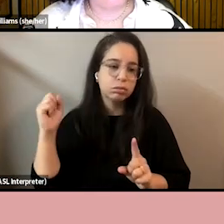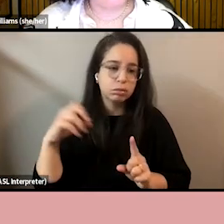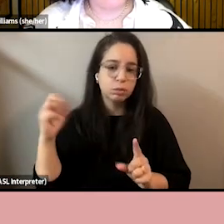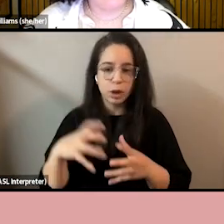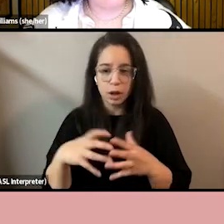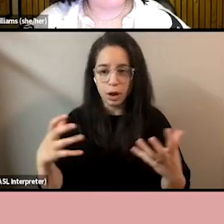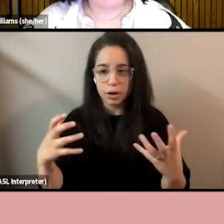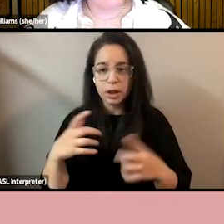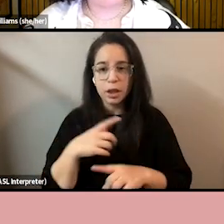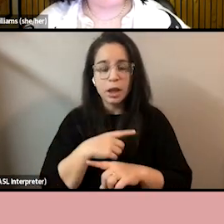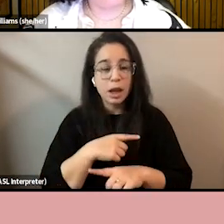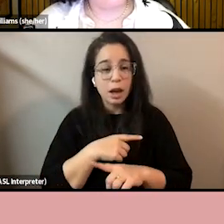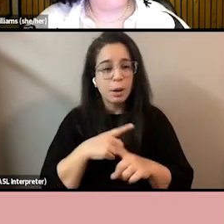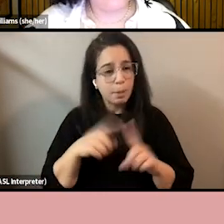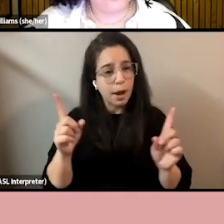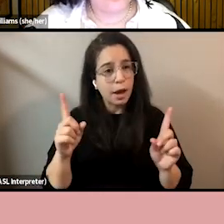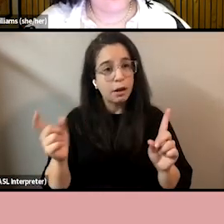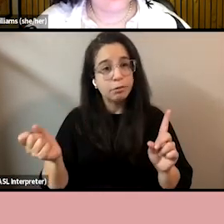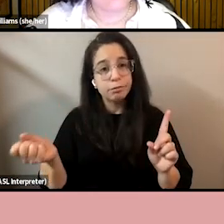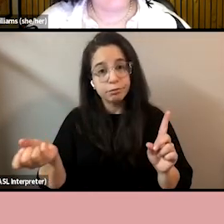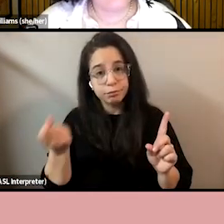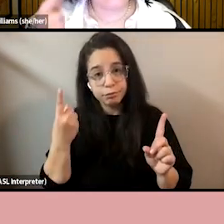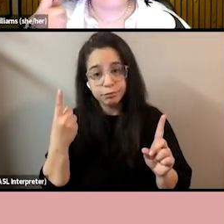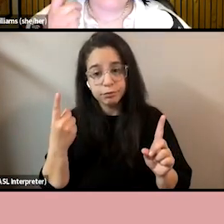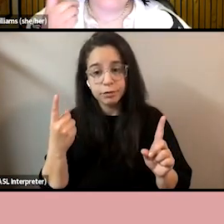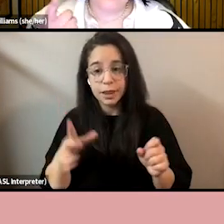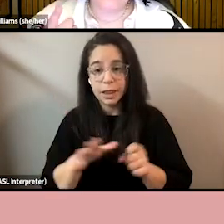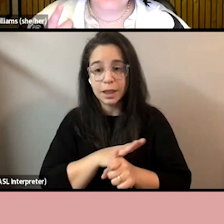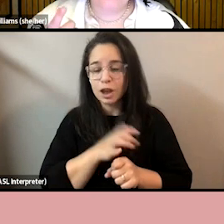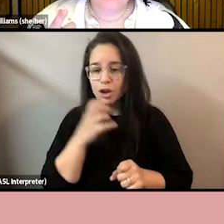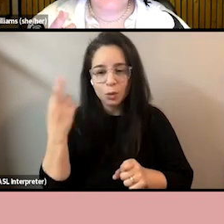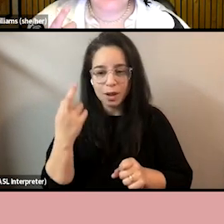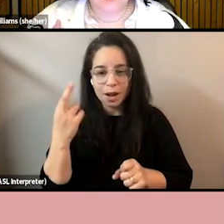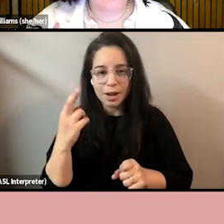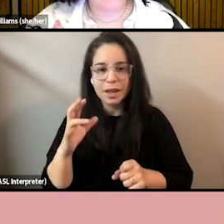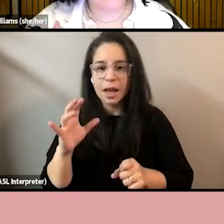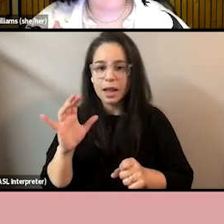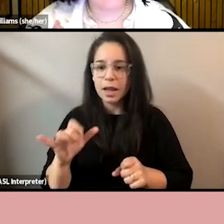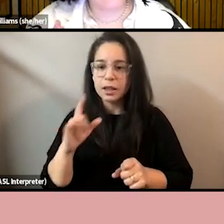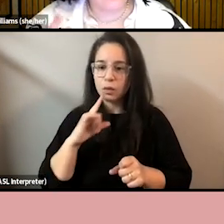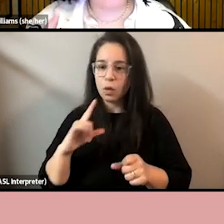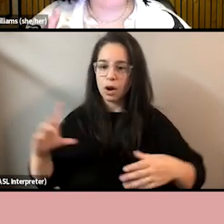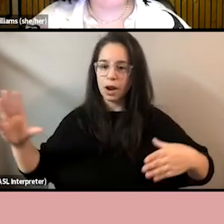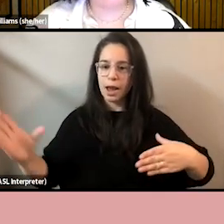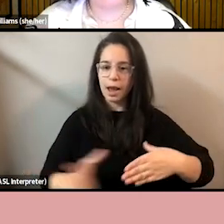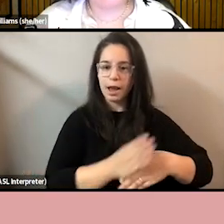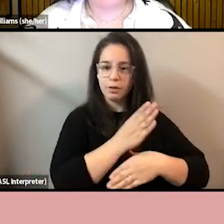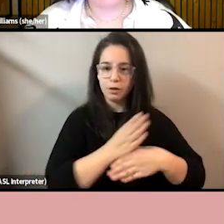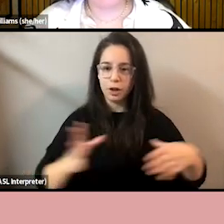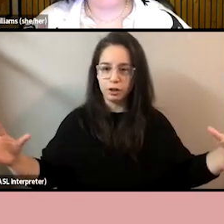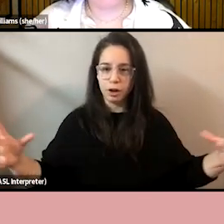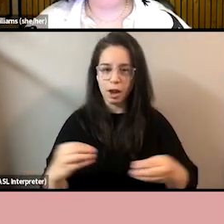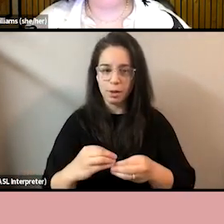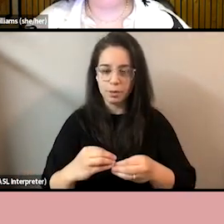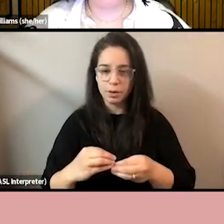But when we hear these stats, what I think we don't hear, is the fact that this is an aggregated average. And we've got to do this